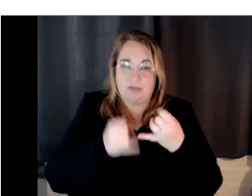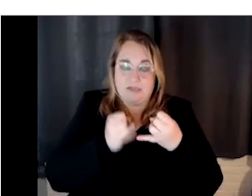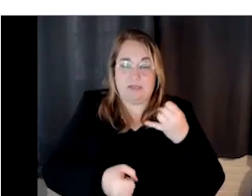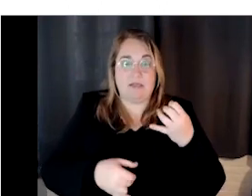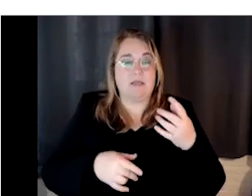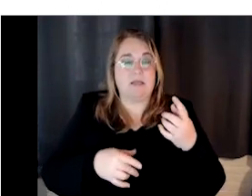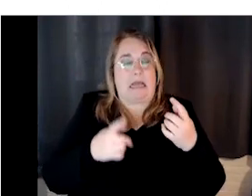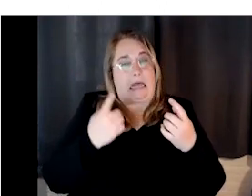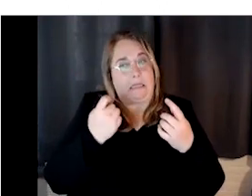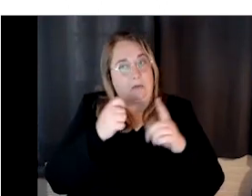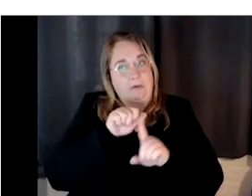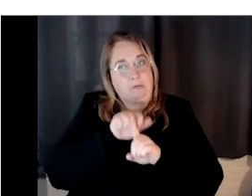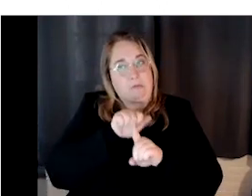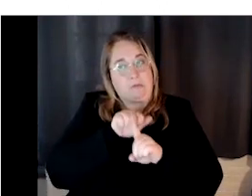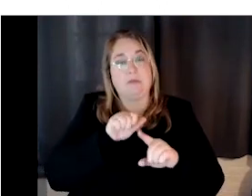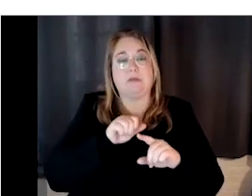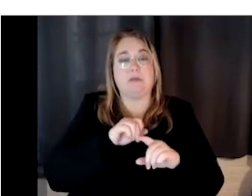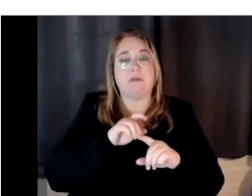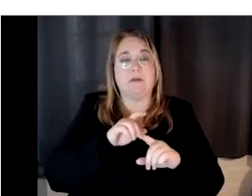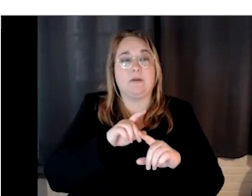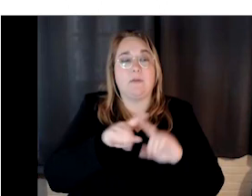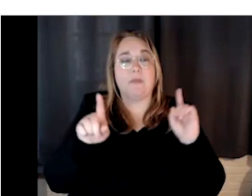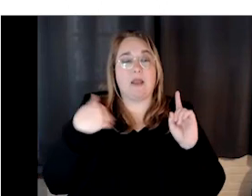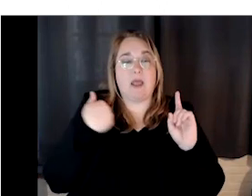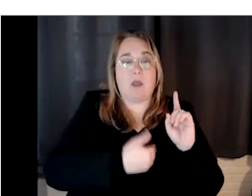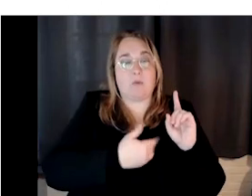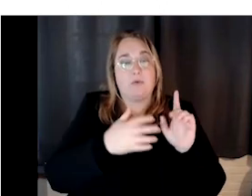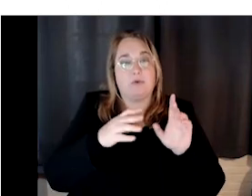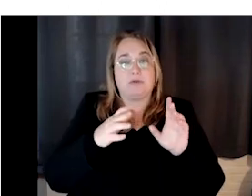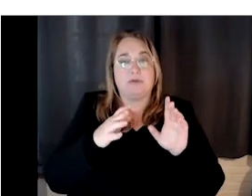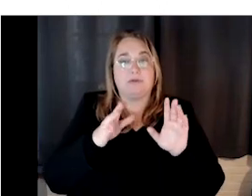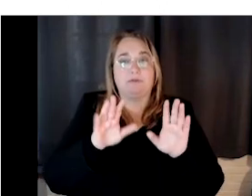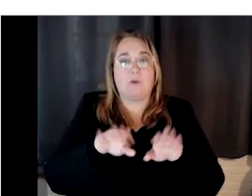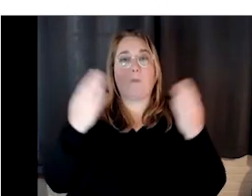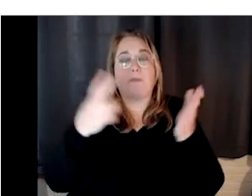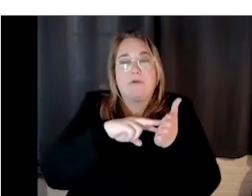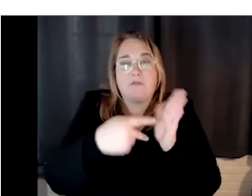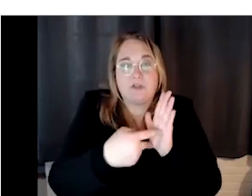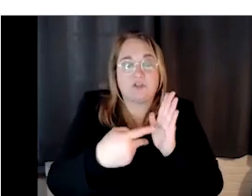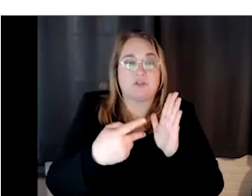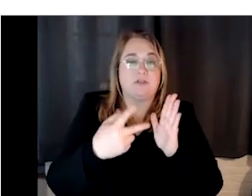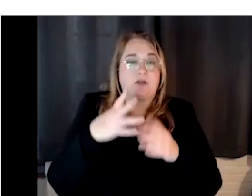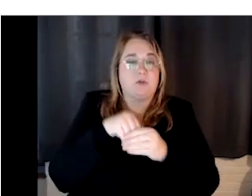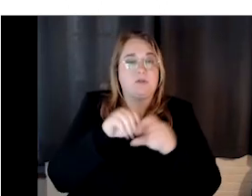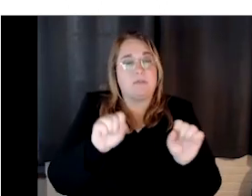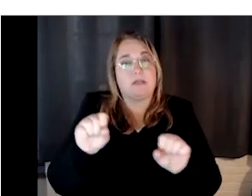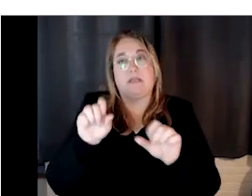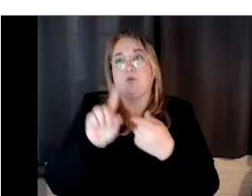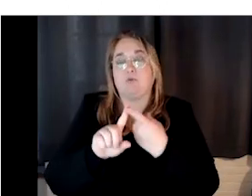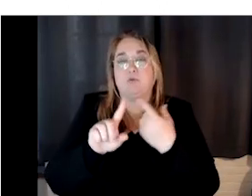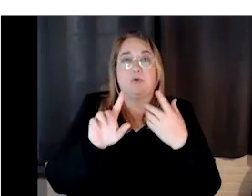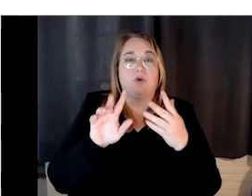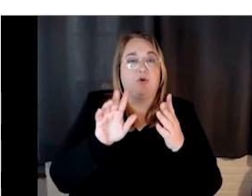of open educational resources includes the ability to revise something, to adapt it, to remix it,